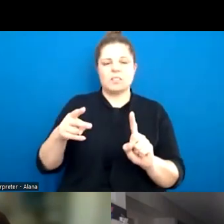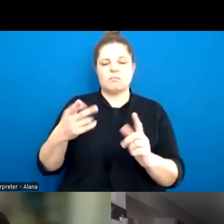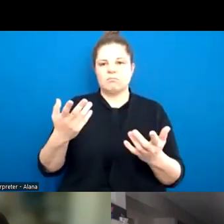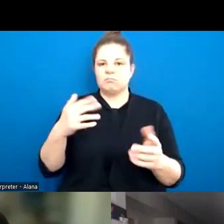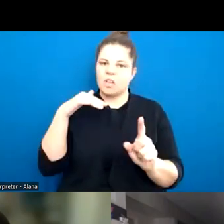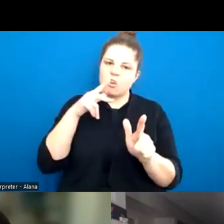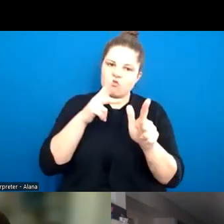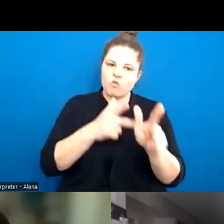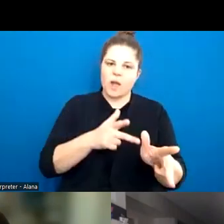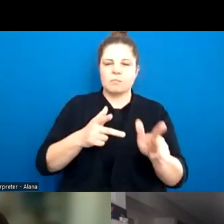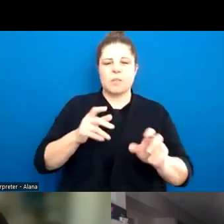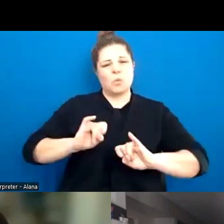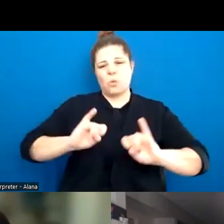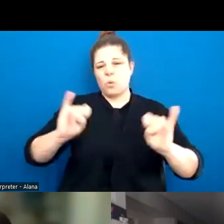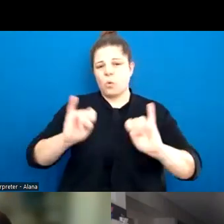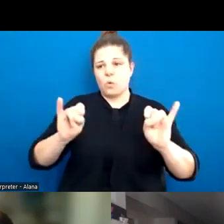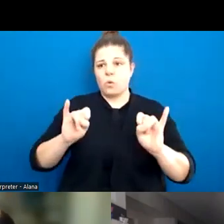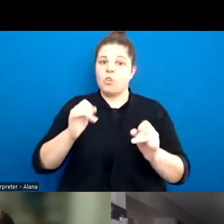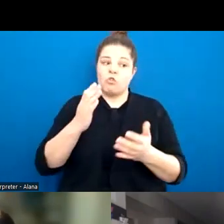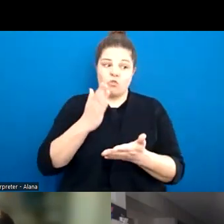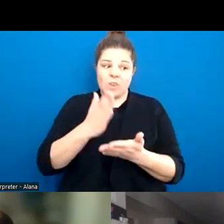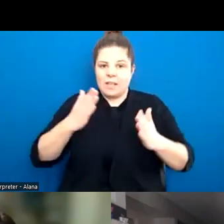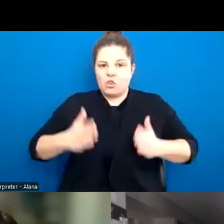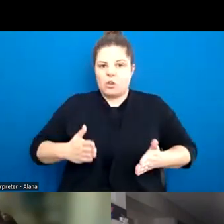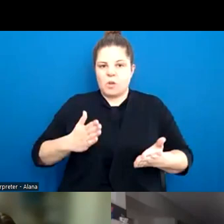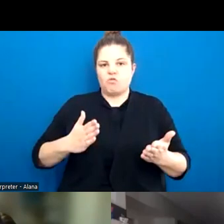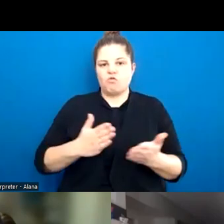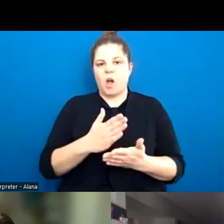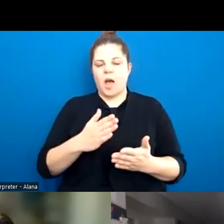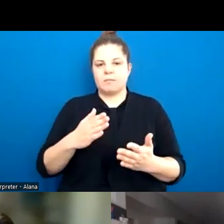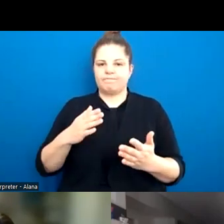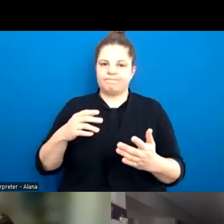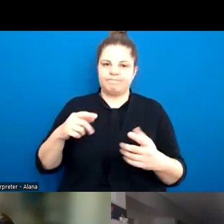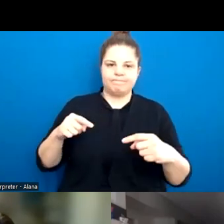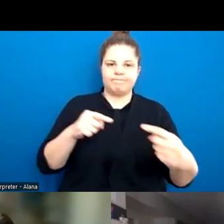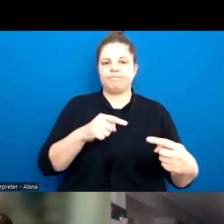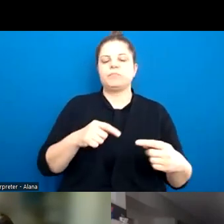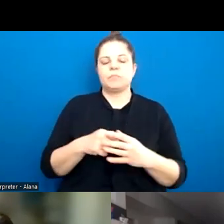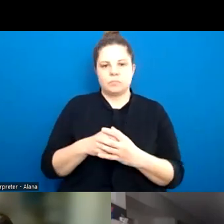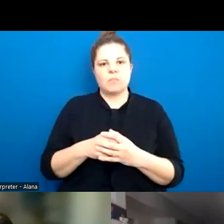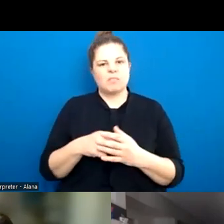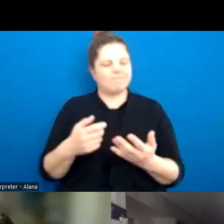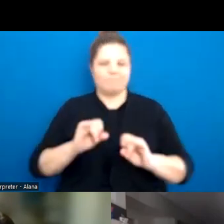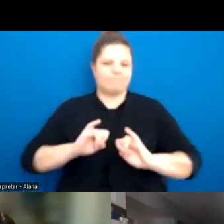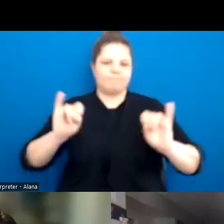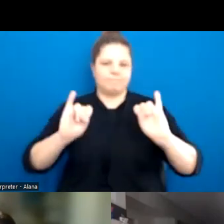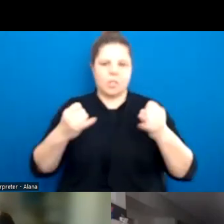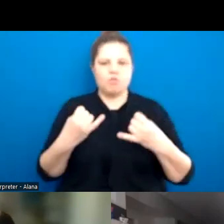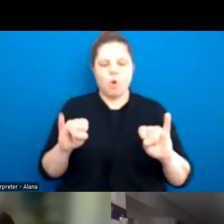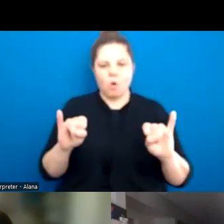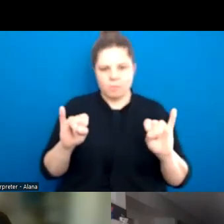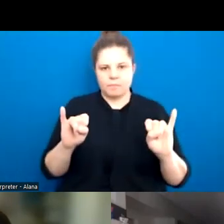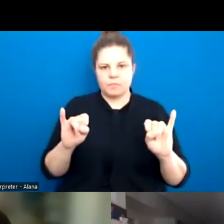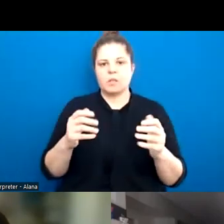It's completely unacceptable. And, you know, it comes from that, often comes from, yeah, those very